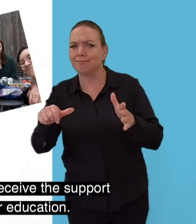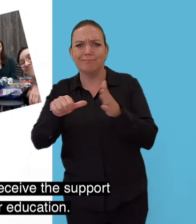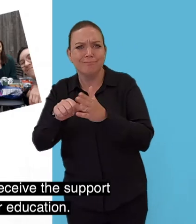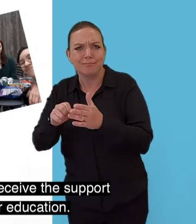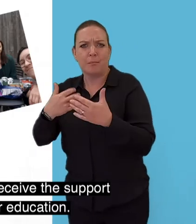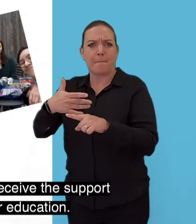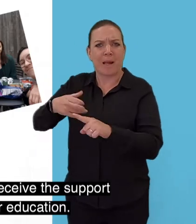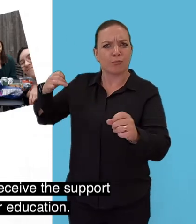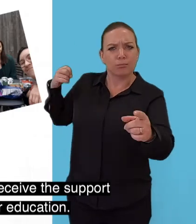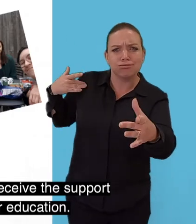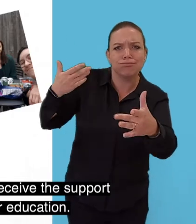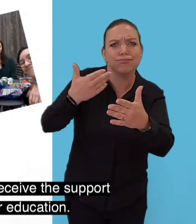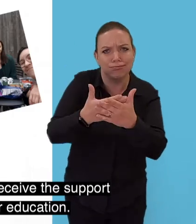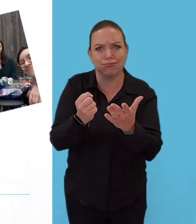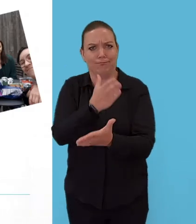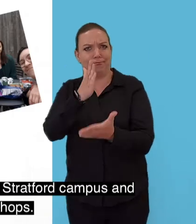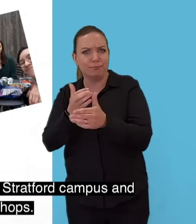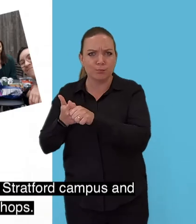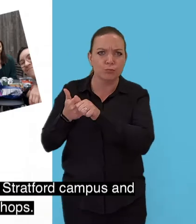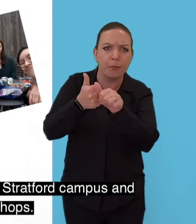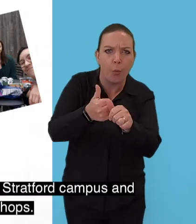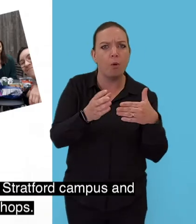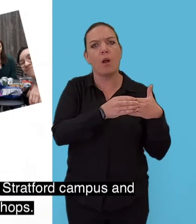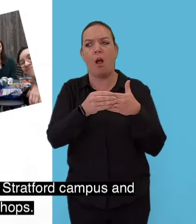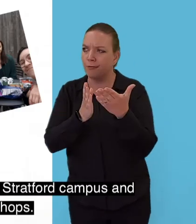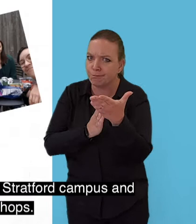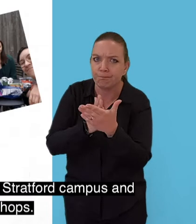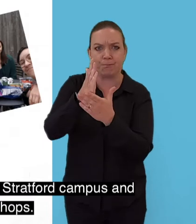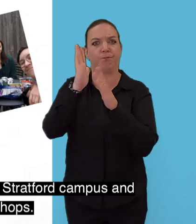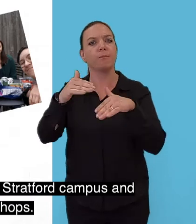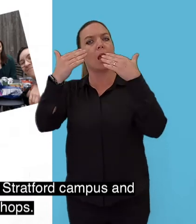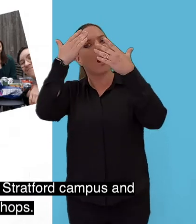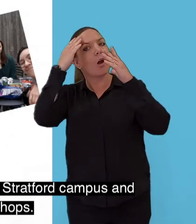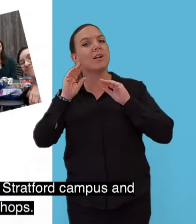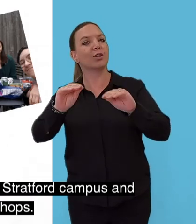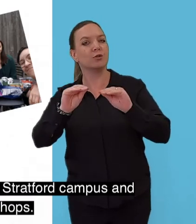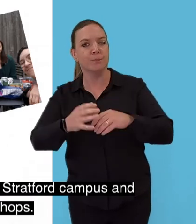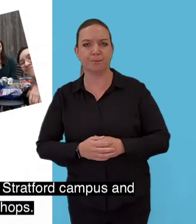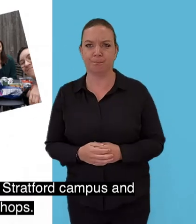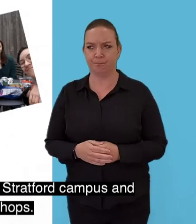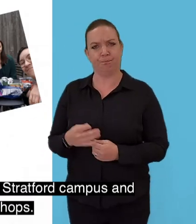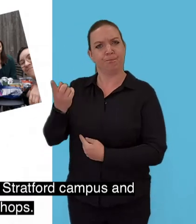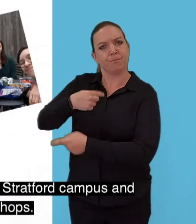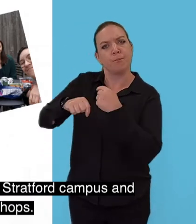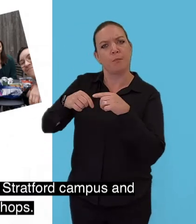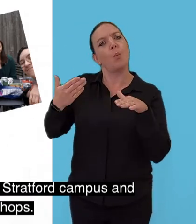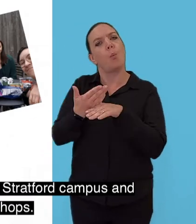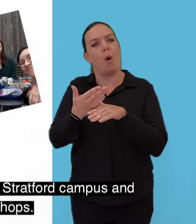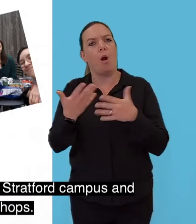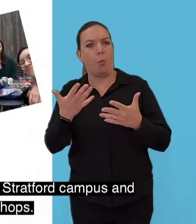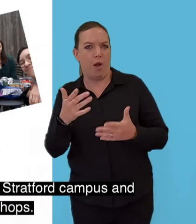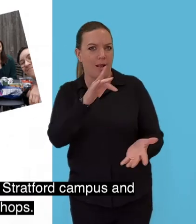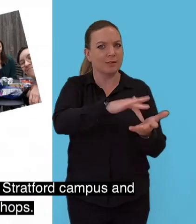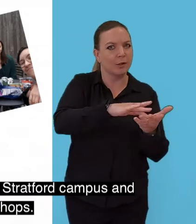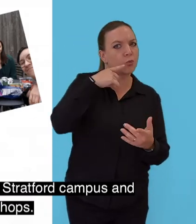receive the support and guidance they need to get into higher education. We work from both our central London campus and